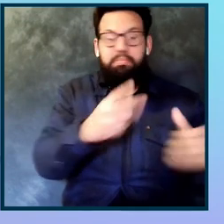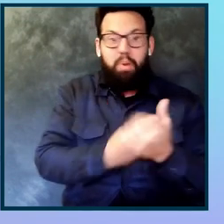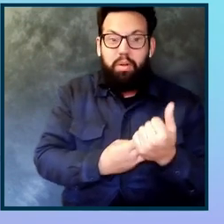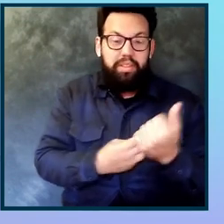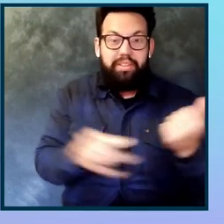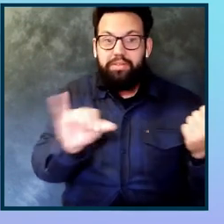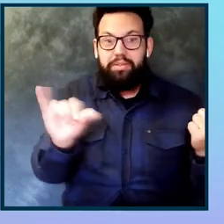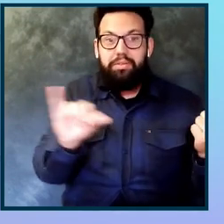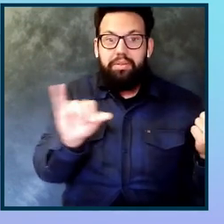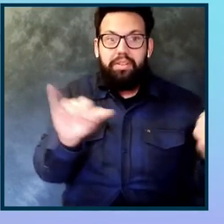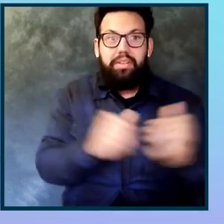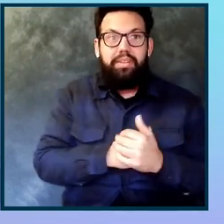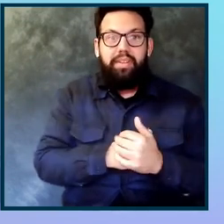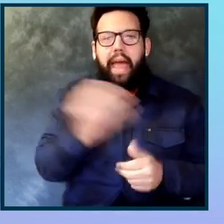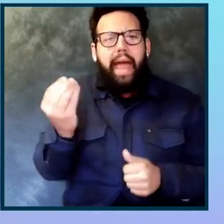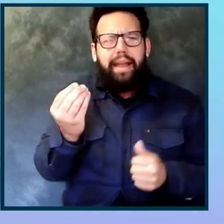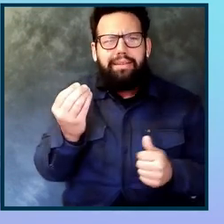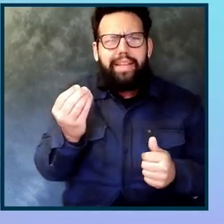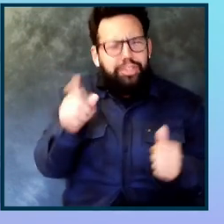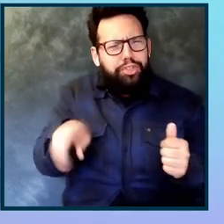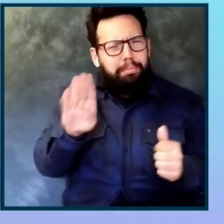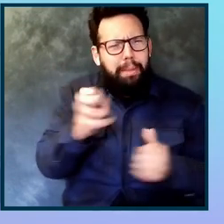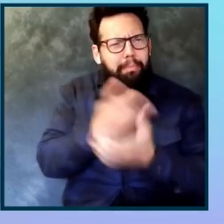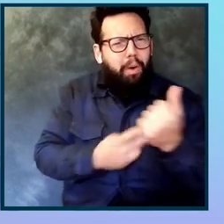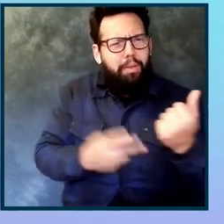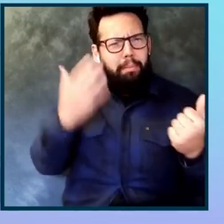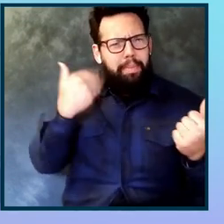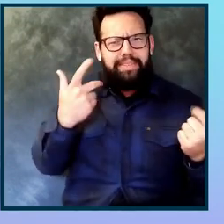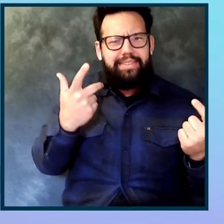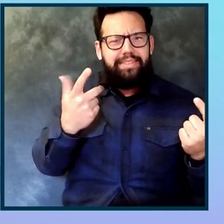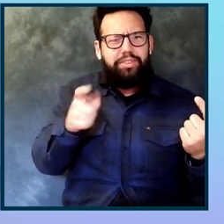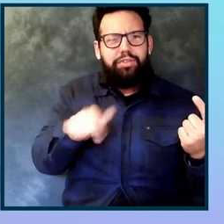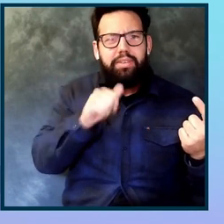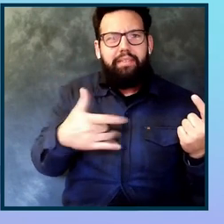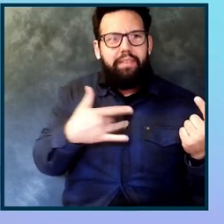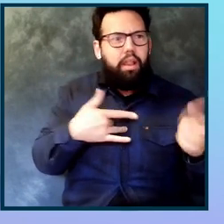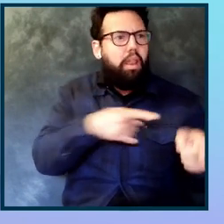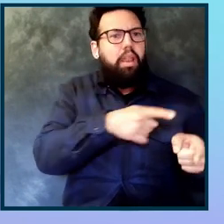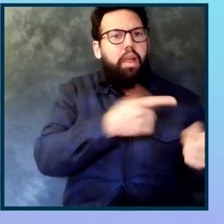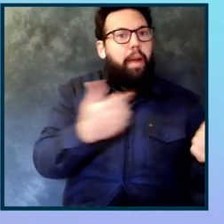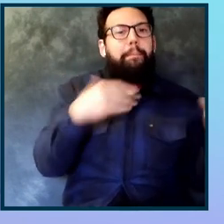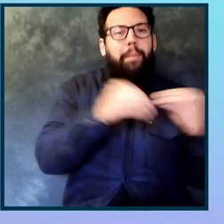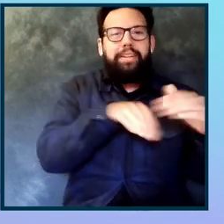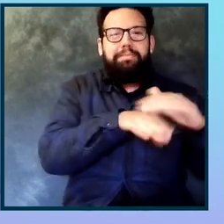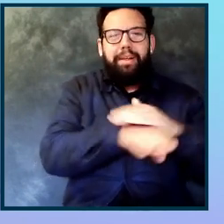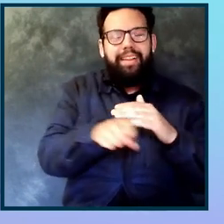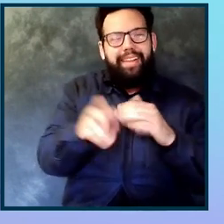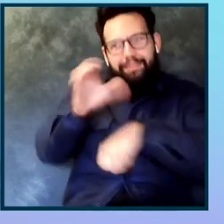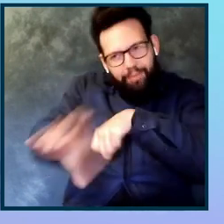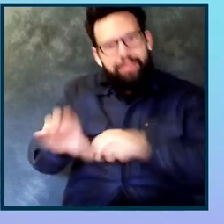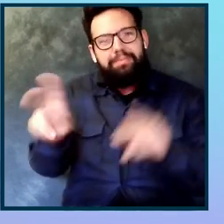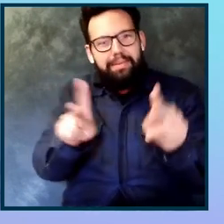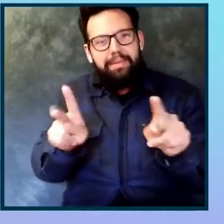you know, nobody should force you, hey, use the phone or use your laptop to go and do something. Go use an app, native mobile app, or go